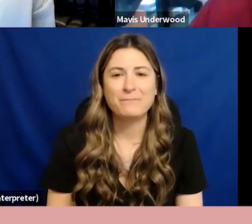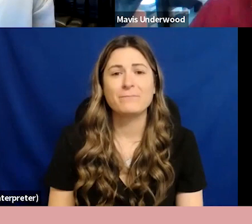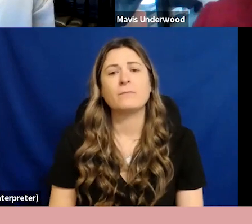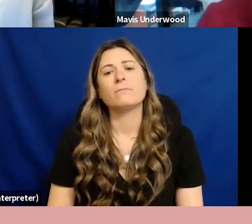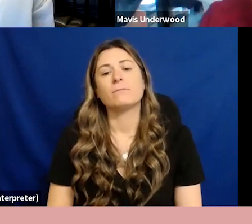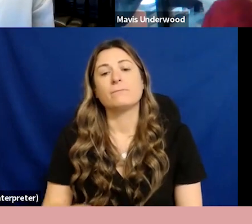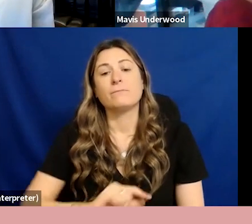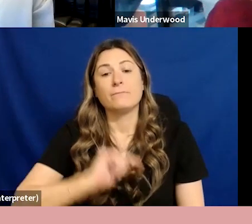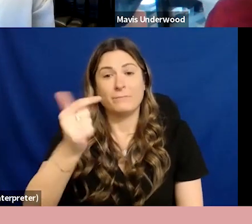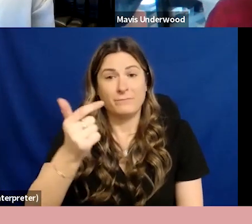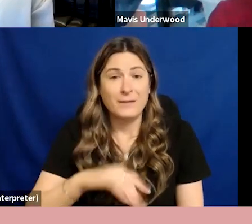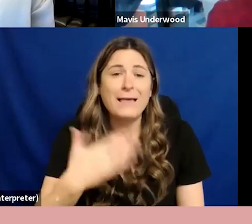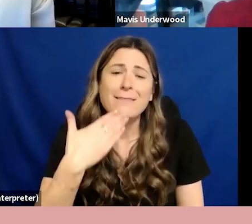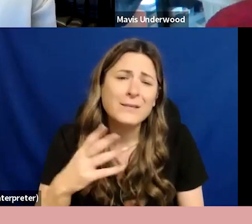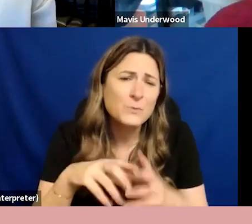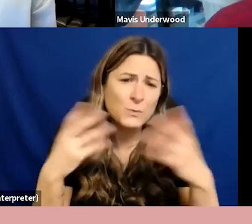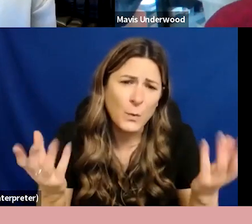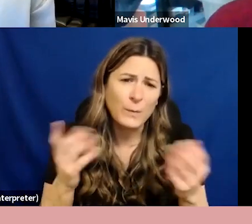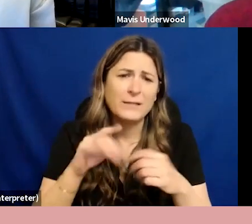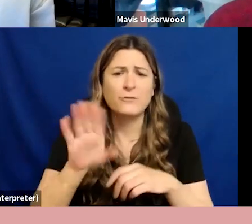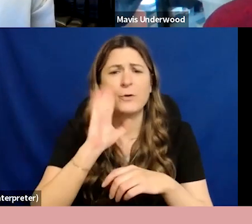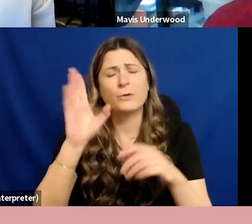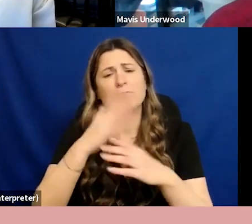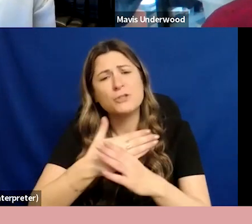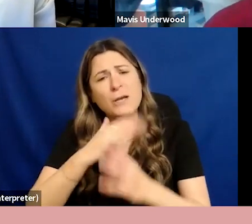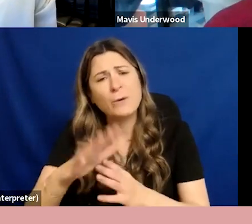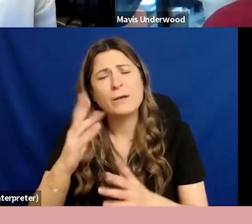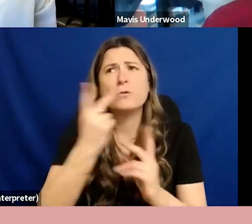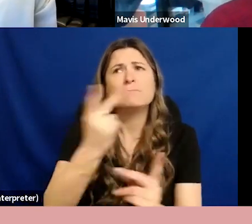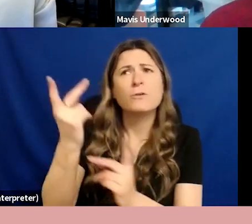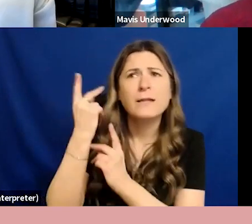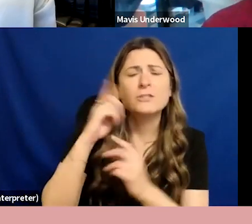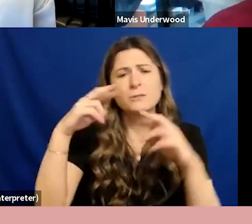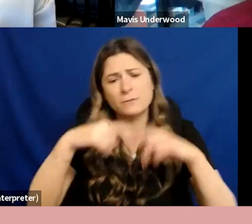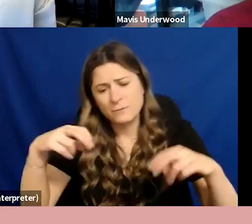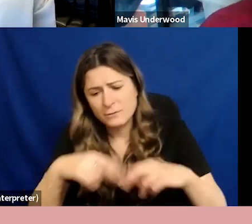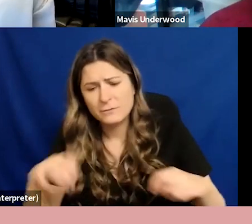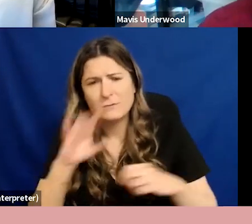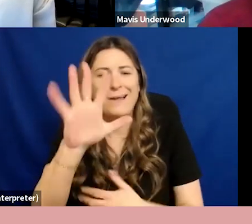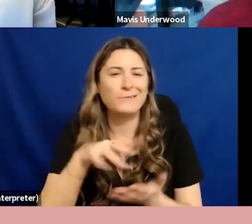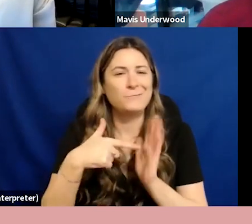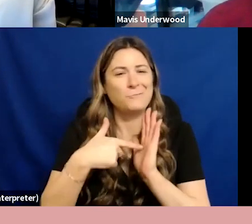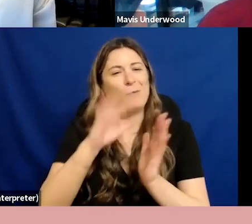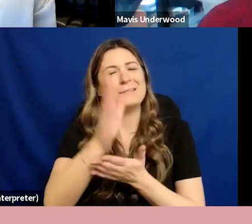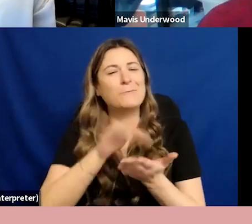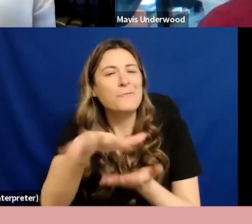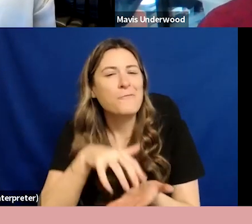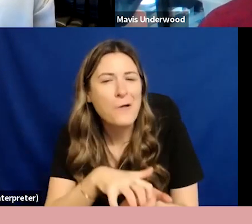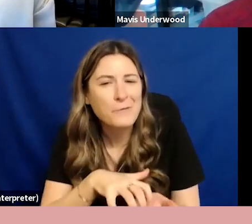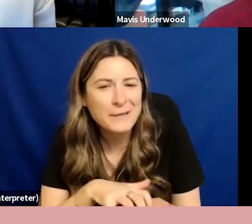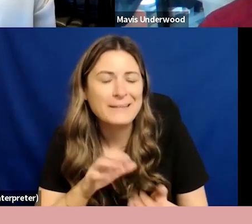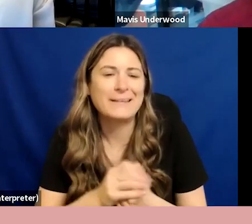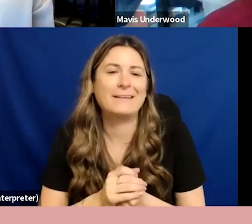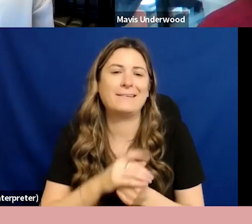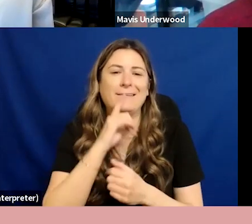reflections and your vulnerability as well and truly outlining some of the core work and advocacy from Indigenous peoples that have come